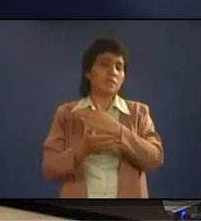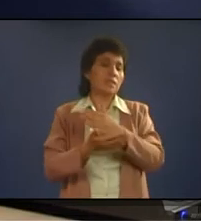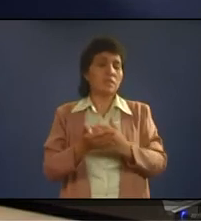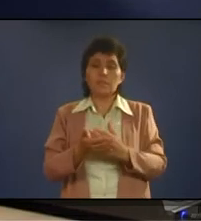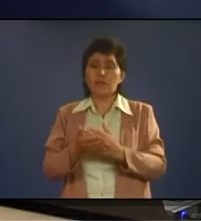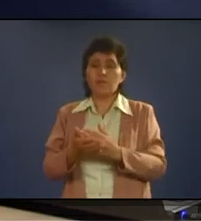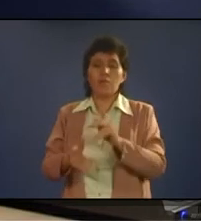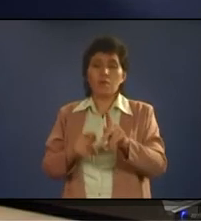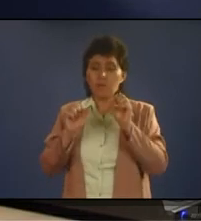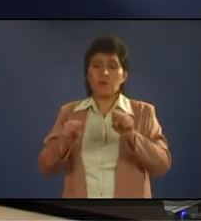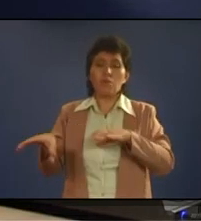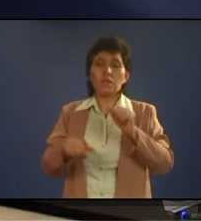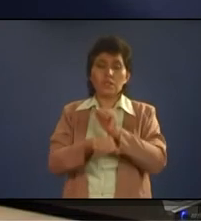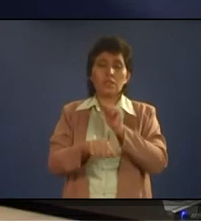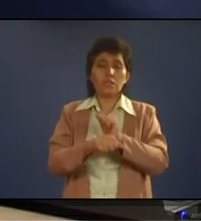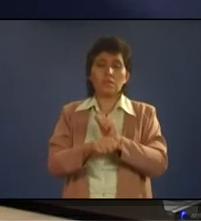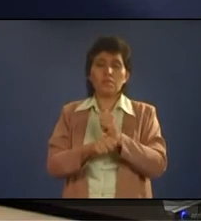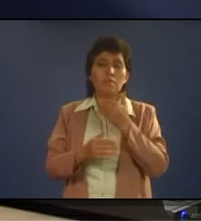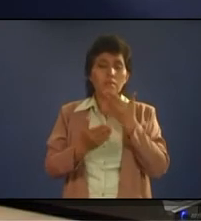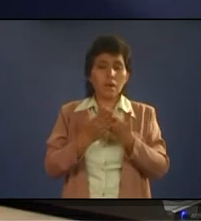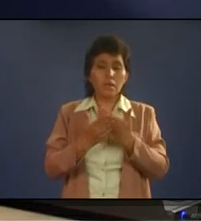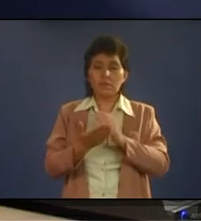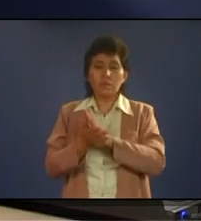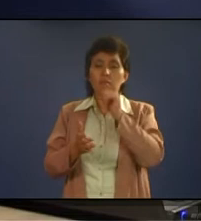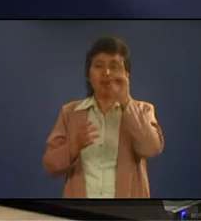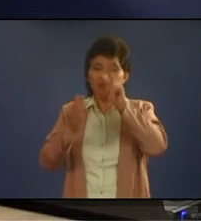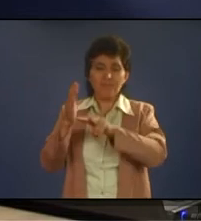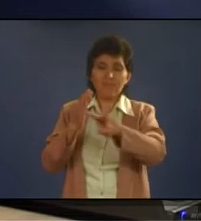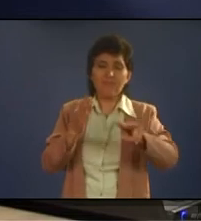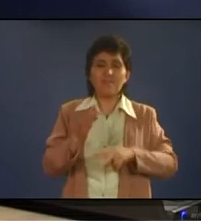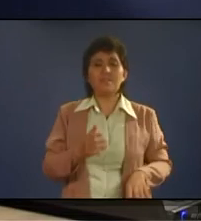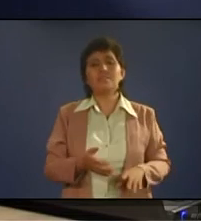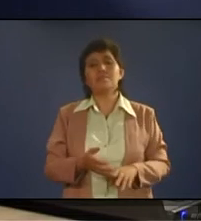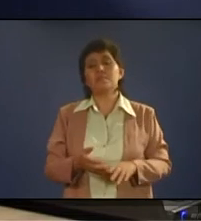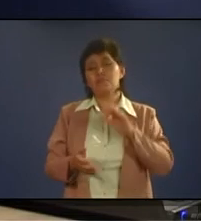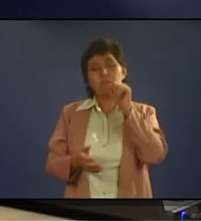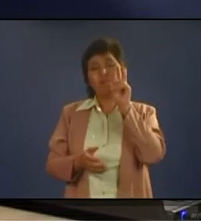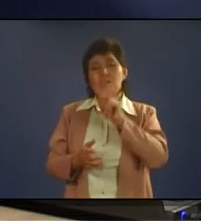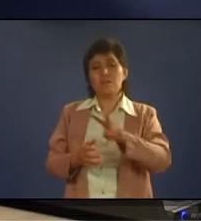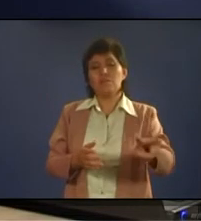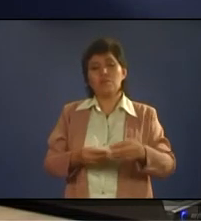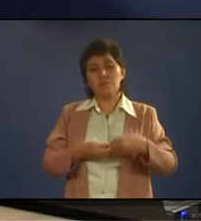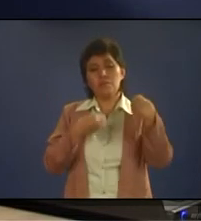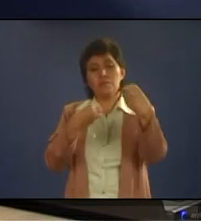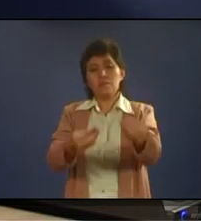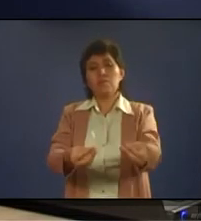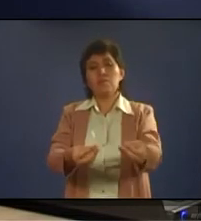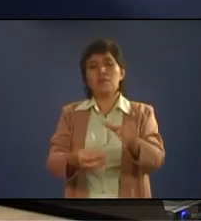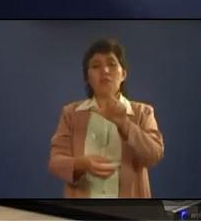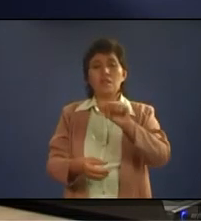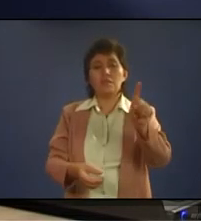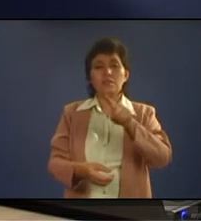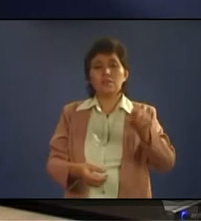observe them and they can't perform when you keep observing them you give them laser fair leadership you give them the